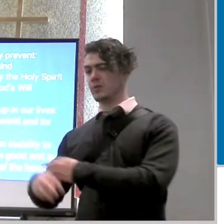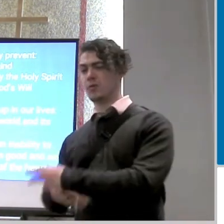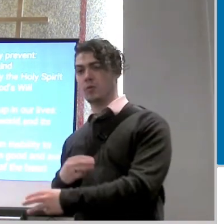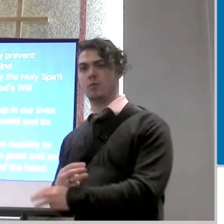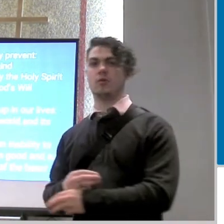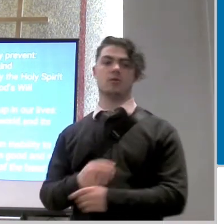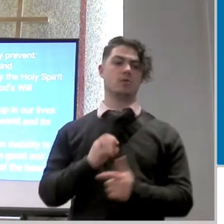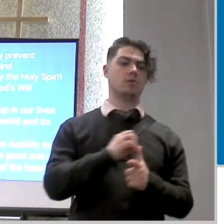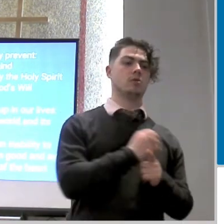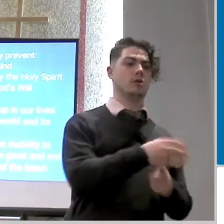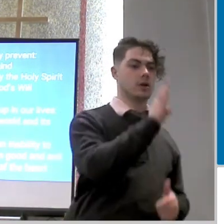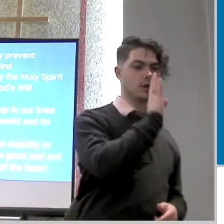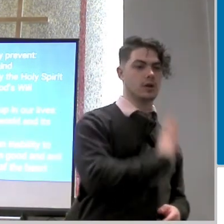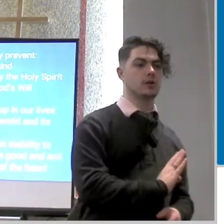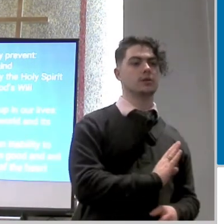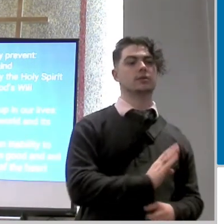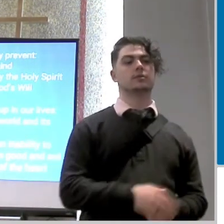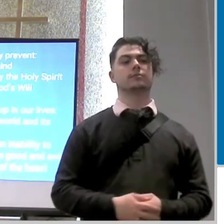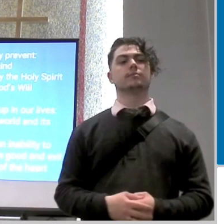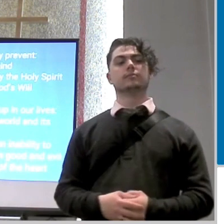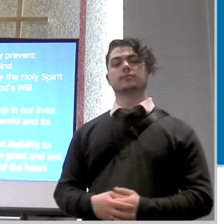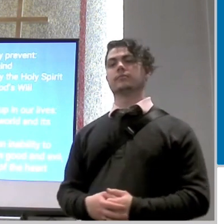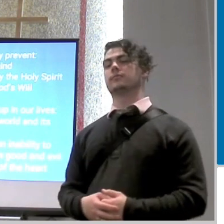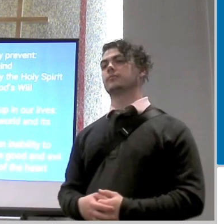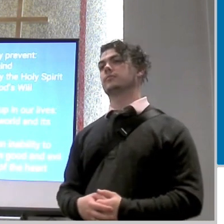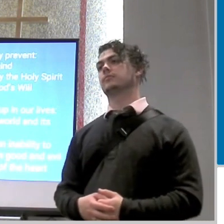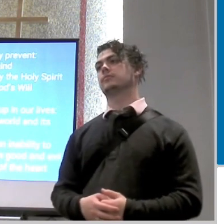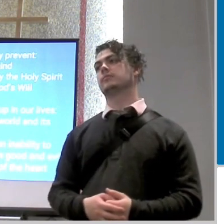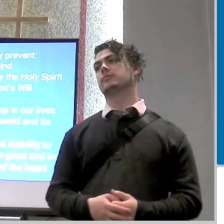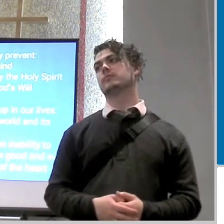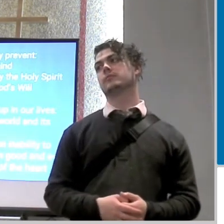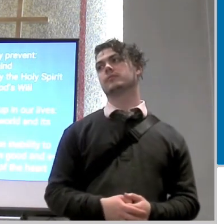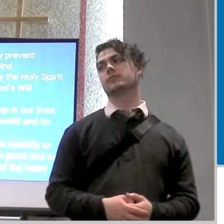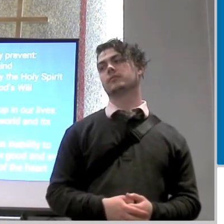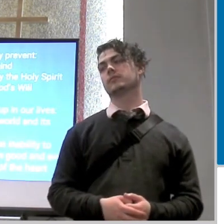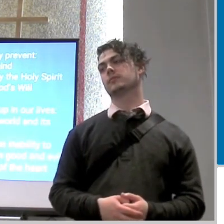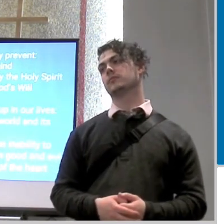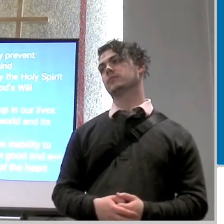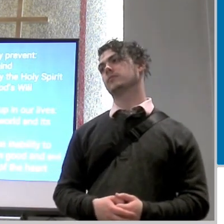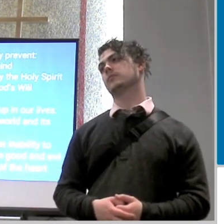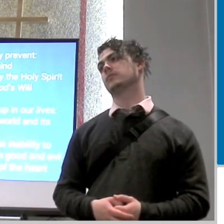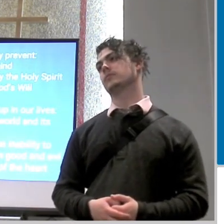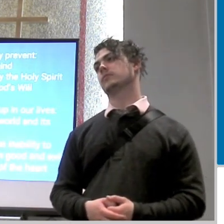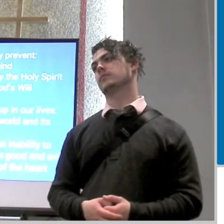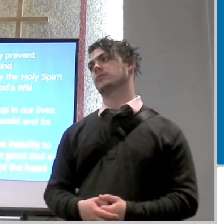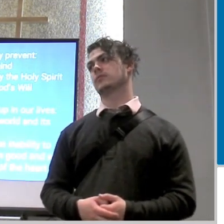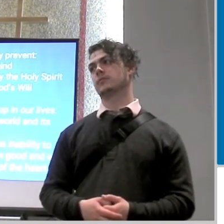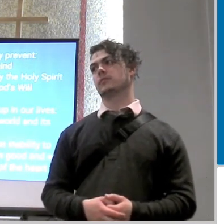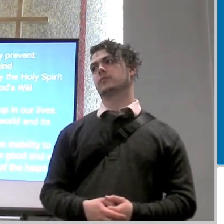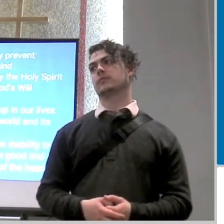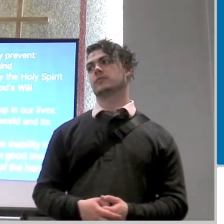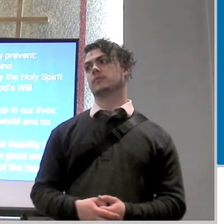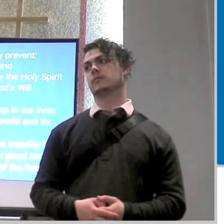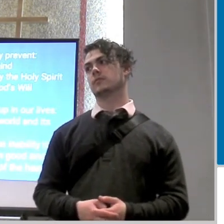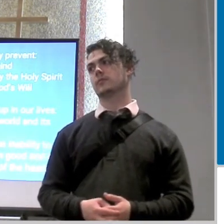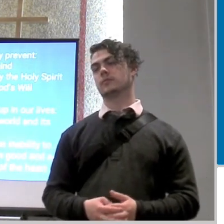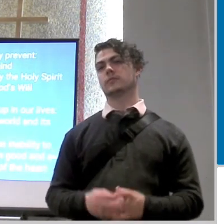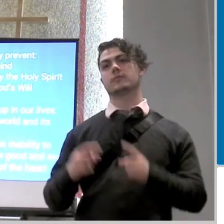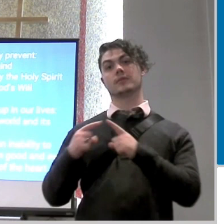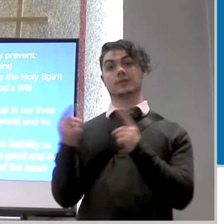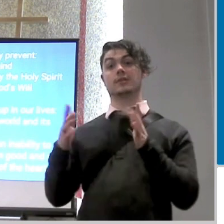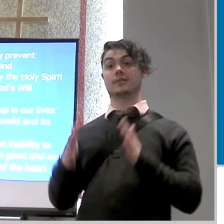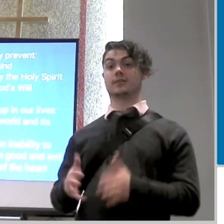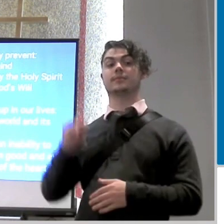pattern of god these things show up in our life if you want to know if you're giving way to any enemies of the mind they show up by